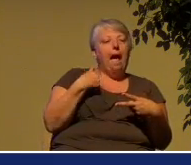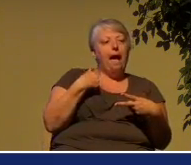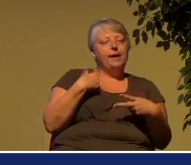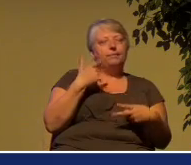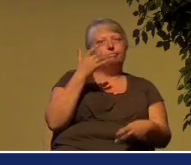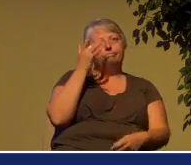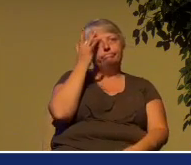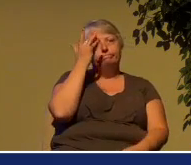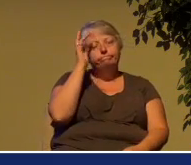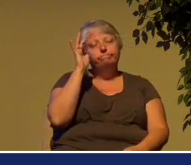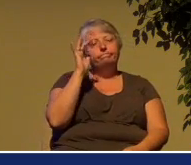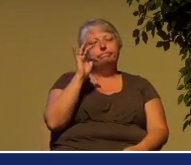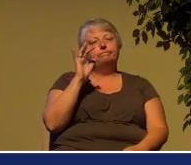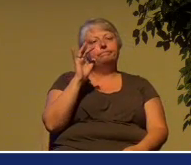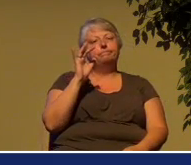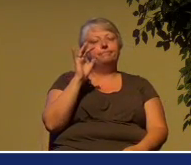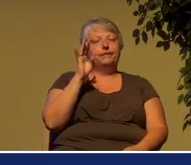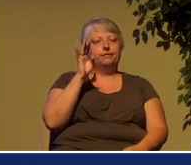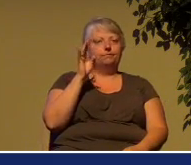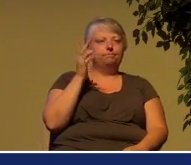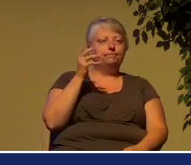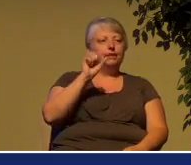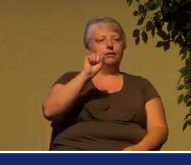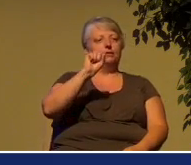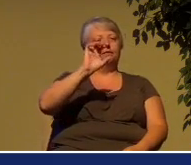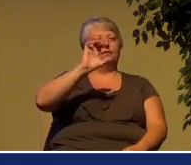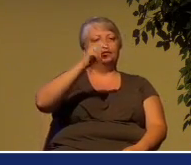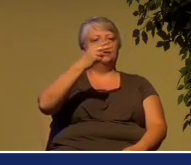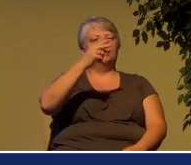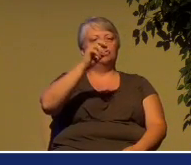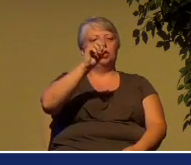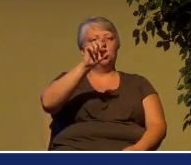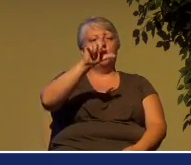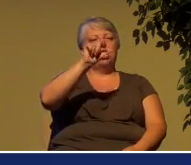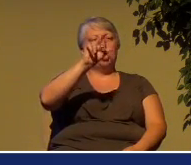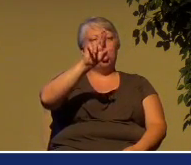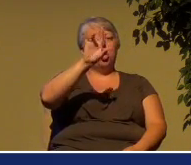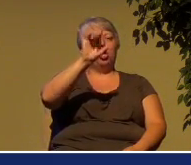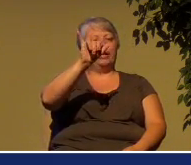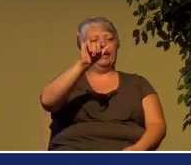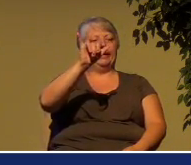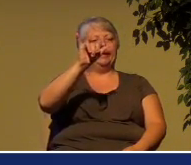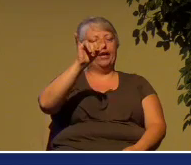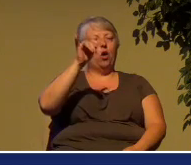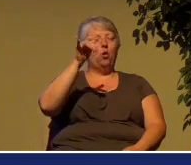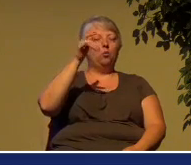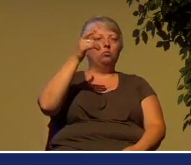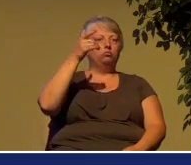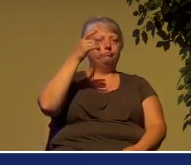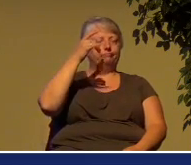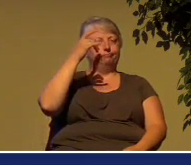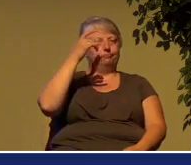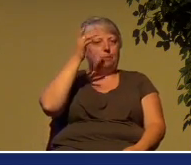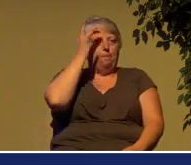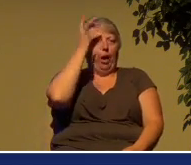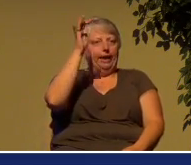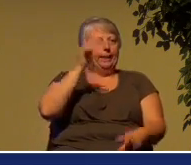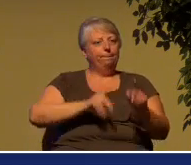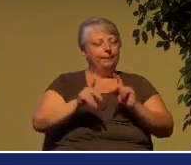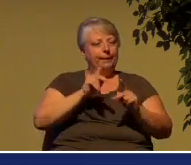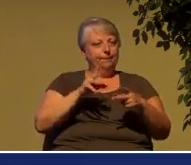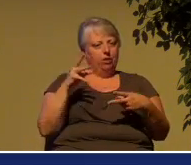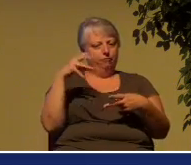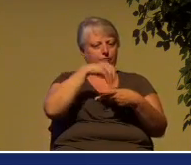many God-fearing people, who defend it and who believe that is the correct interpretation of